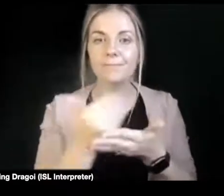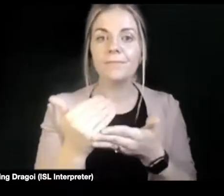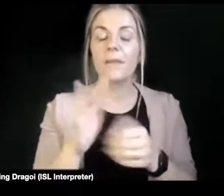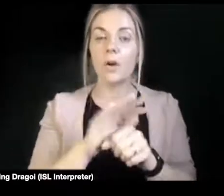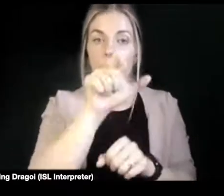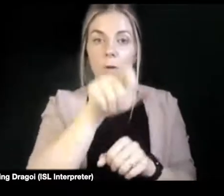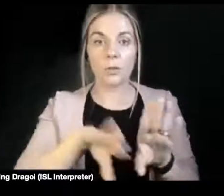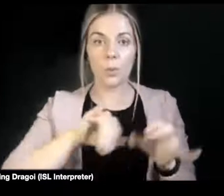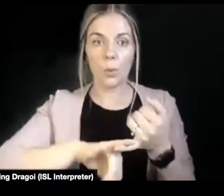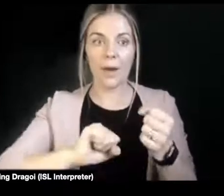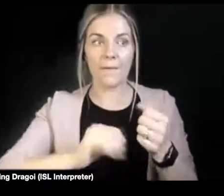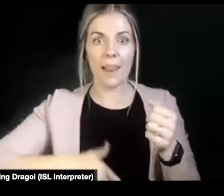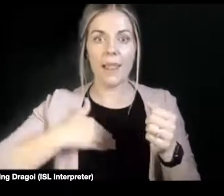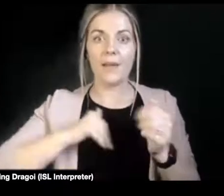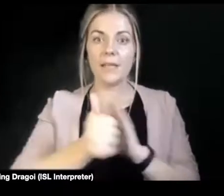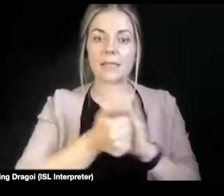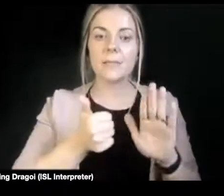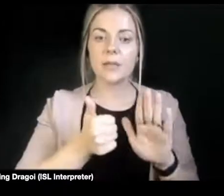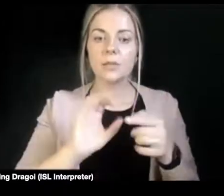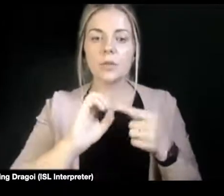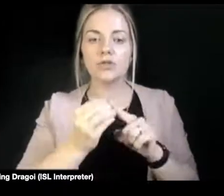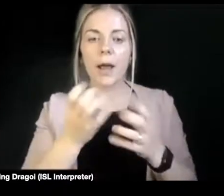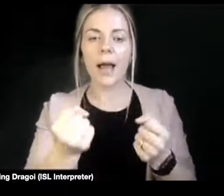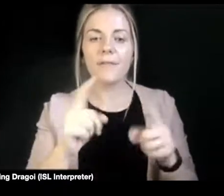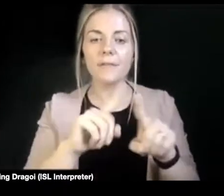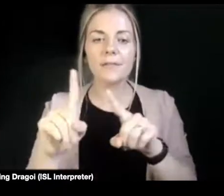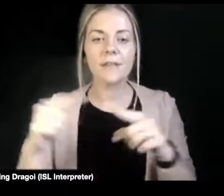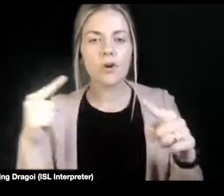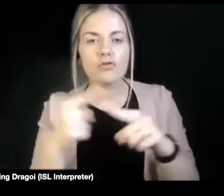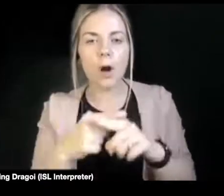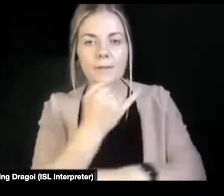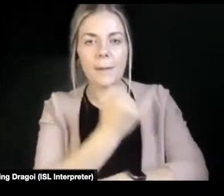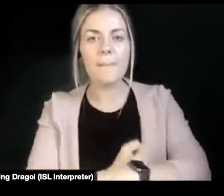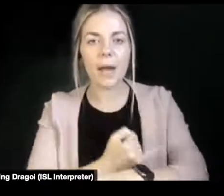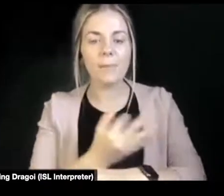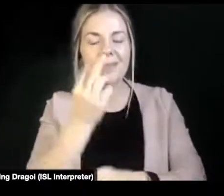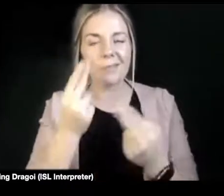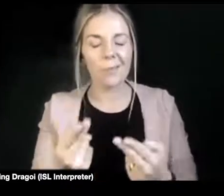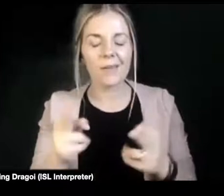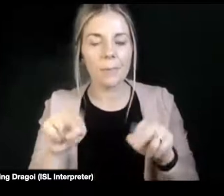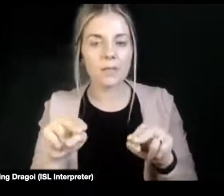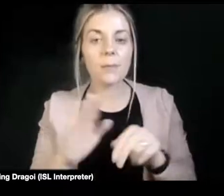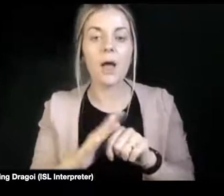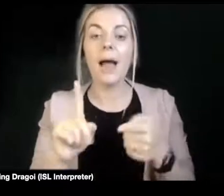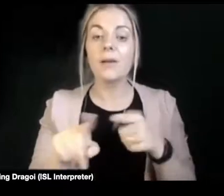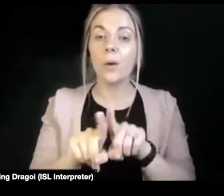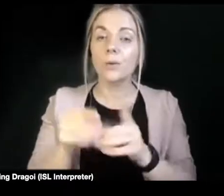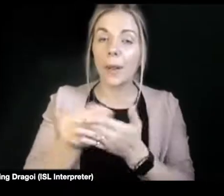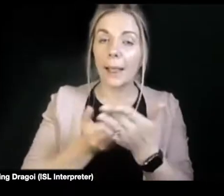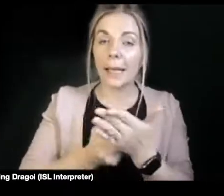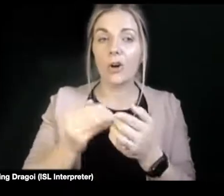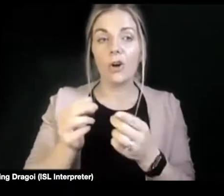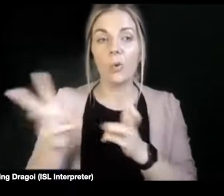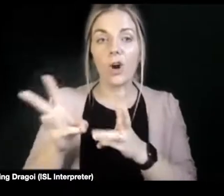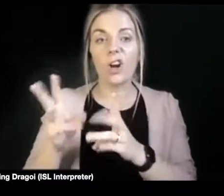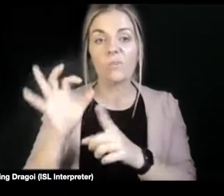we tried to get cross impairment type where possible, and also legal, medical and social work professionals. And we were speaking to them about